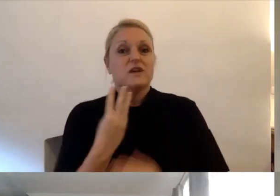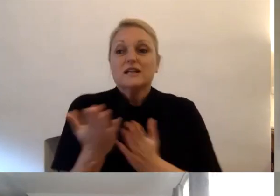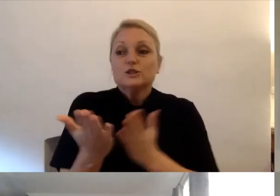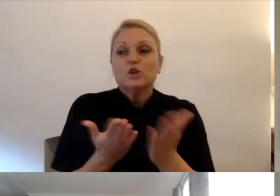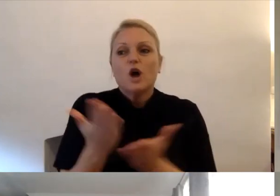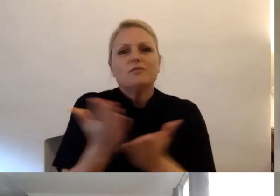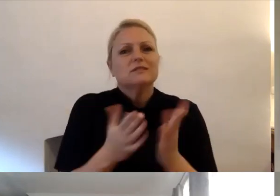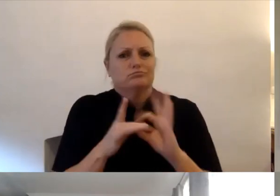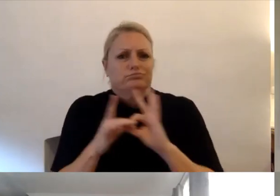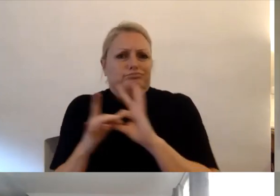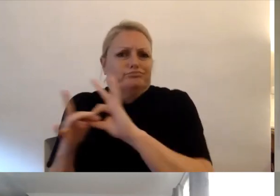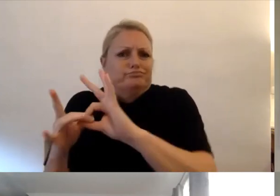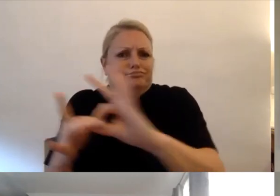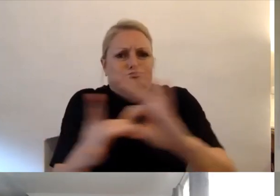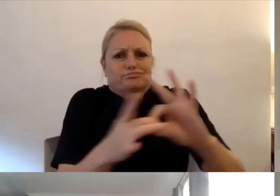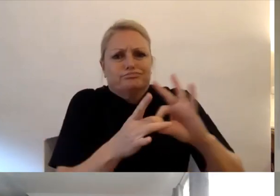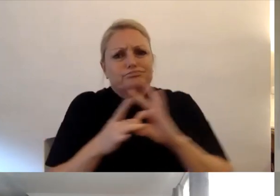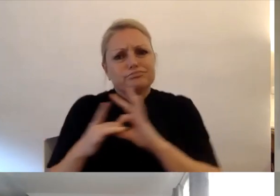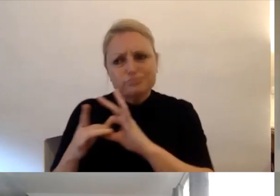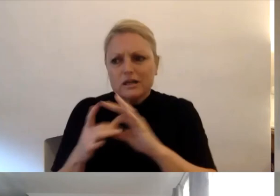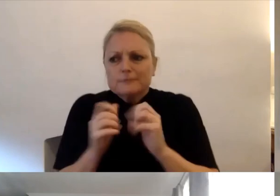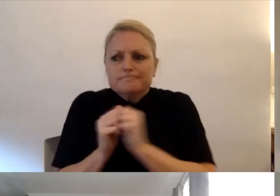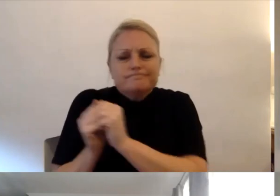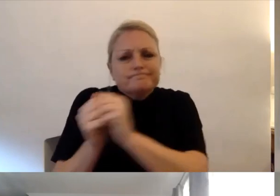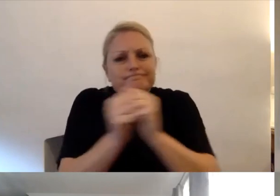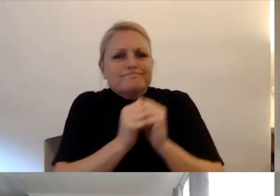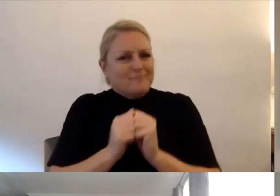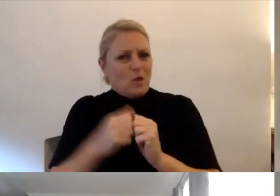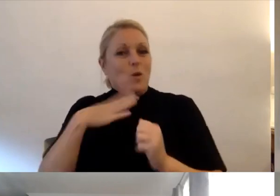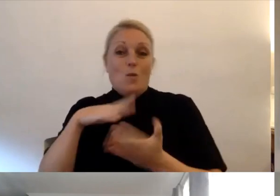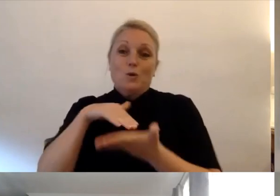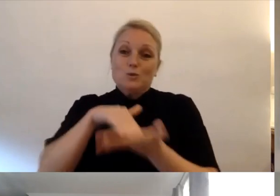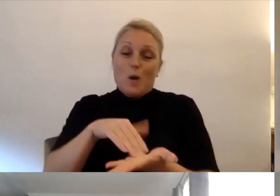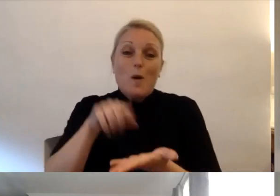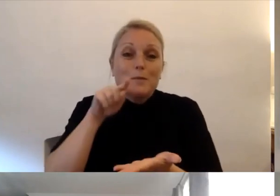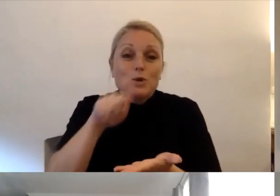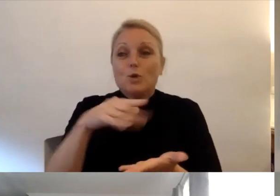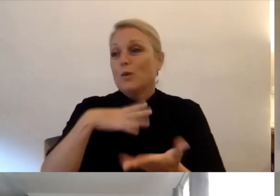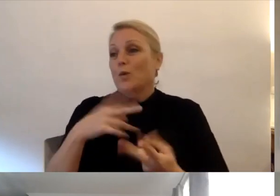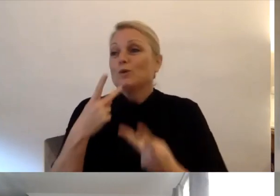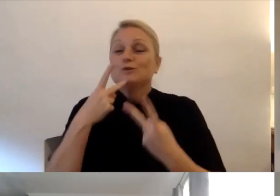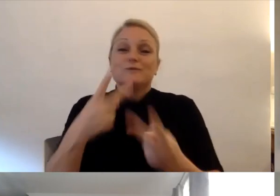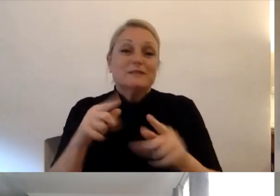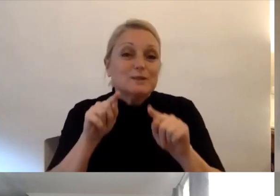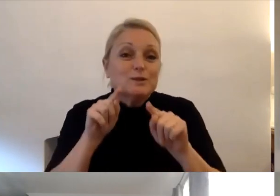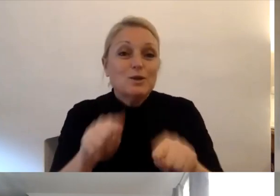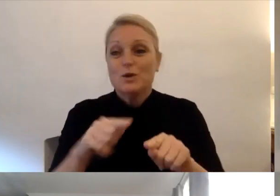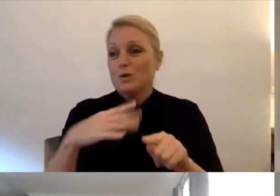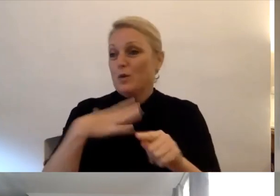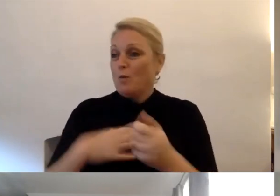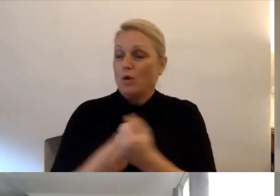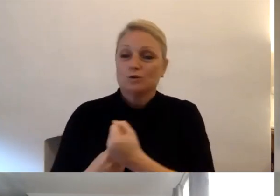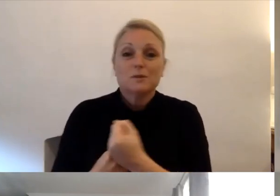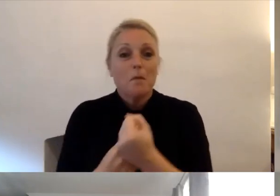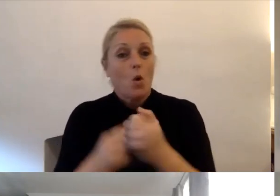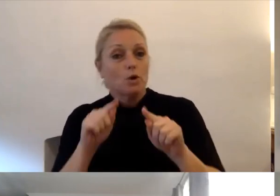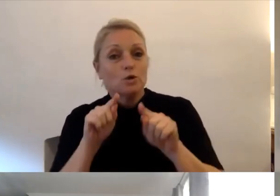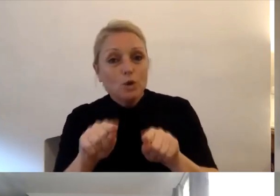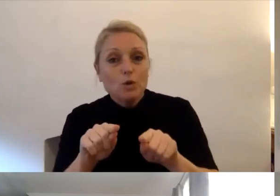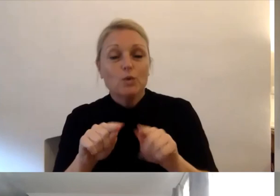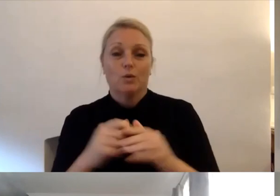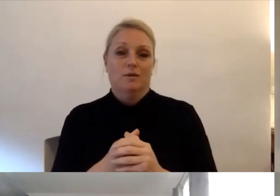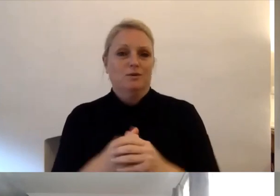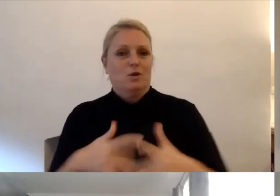you to engage in the Royal Commission. We're excited to come and visit you. We want to provide you with assistance that meets your needs.